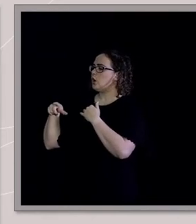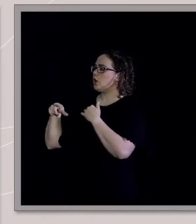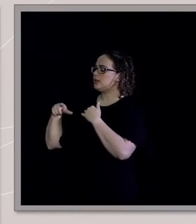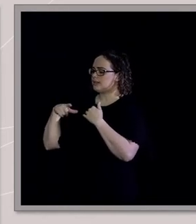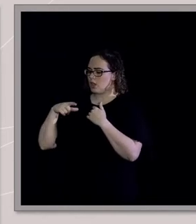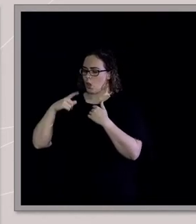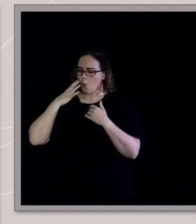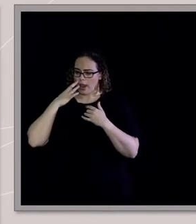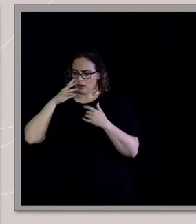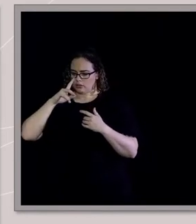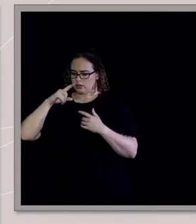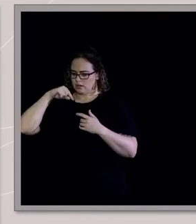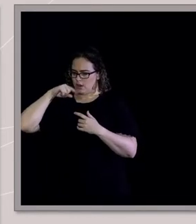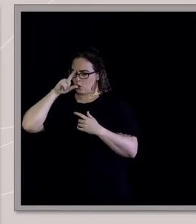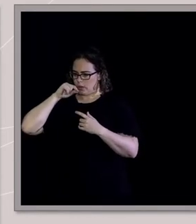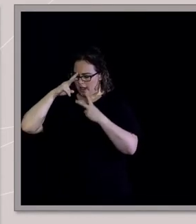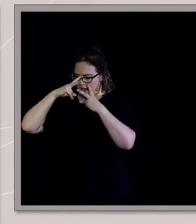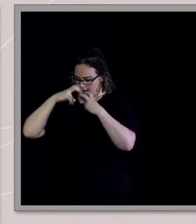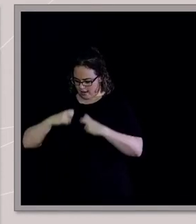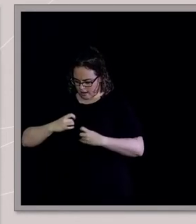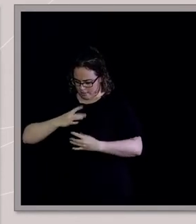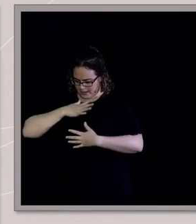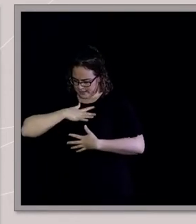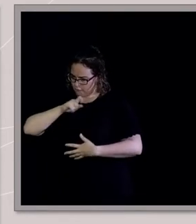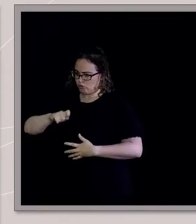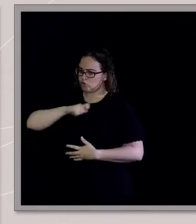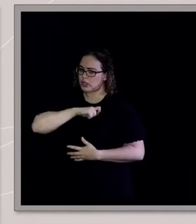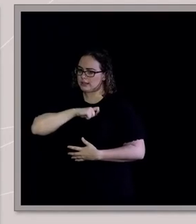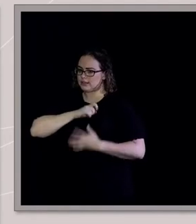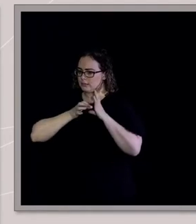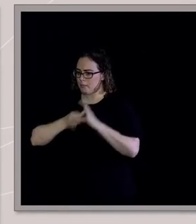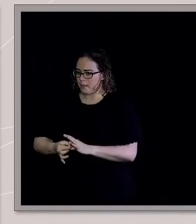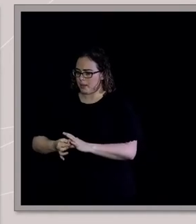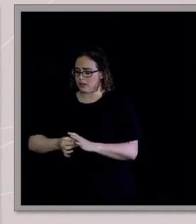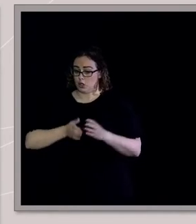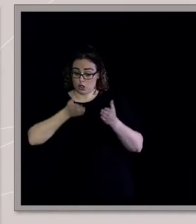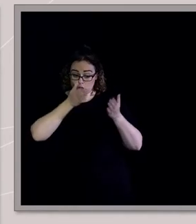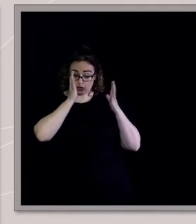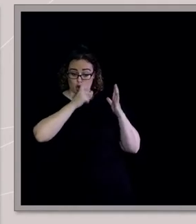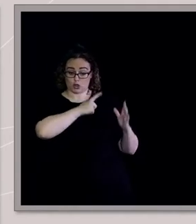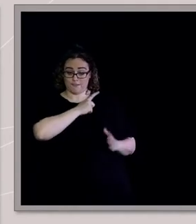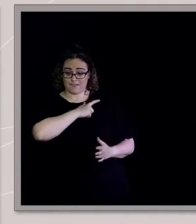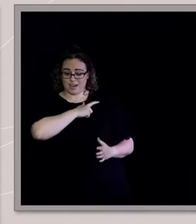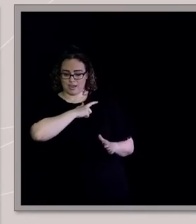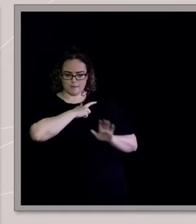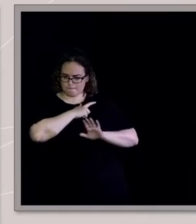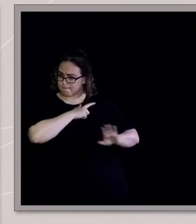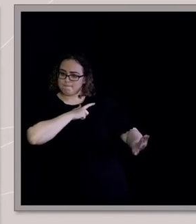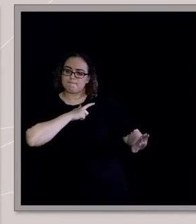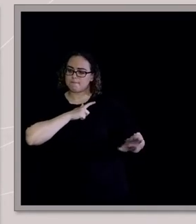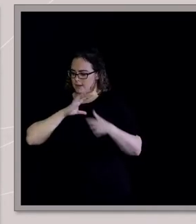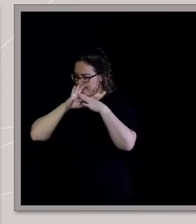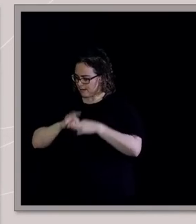yourself and trusting that intuitive guidance, despite the fear of the church. But how would you say you've now